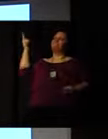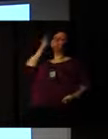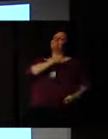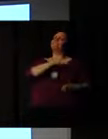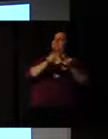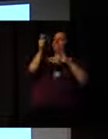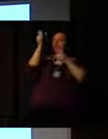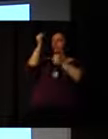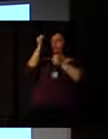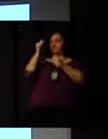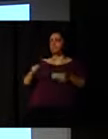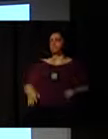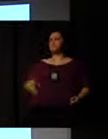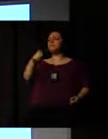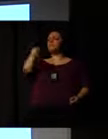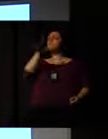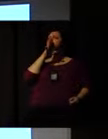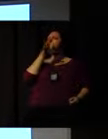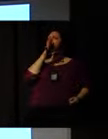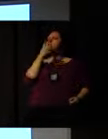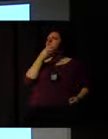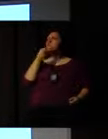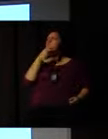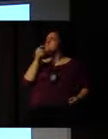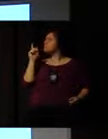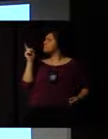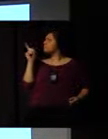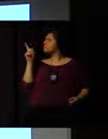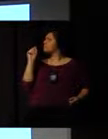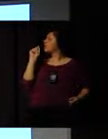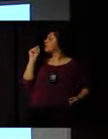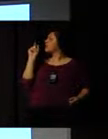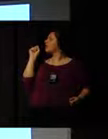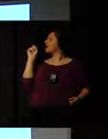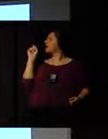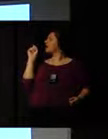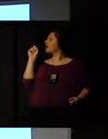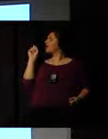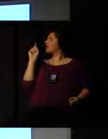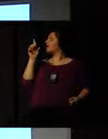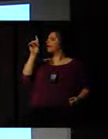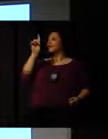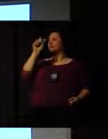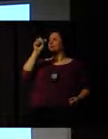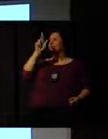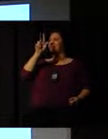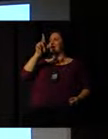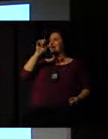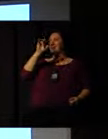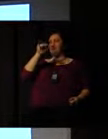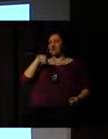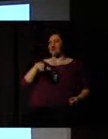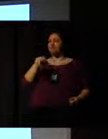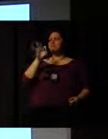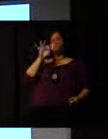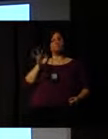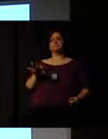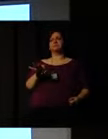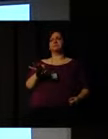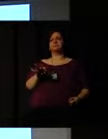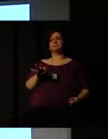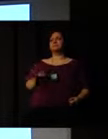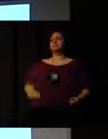Do you know him? Who is him? Darwin. Darwin, okay, so we have